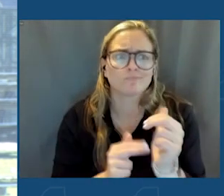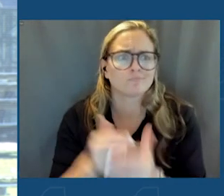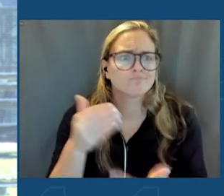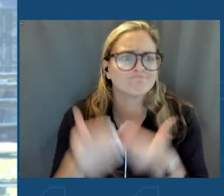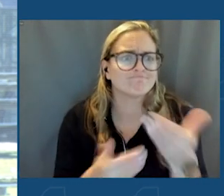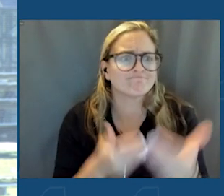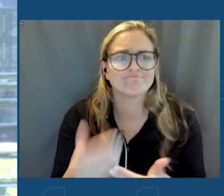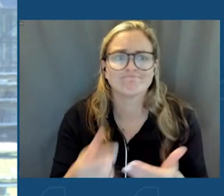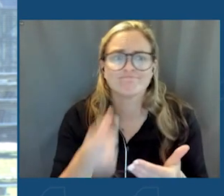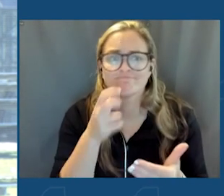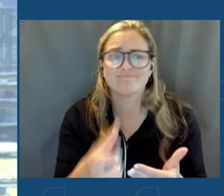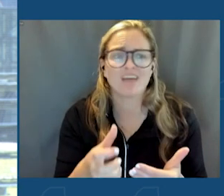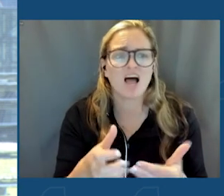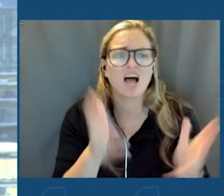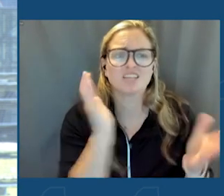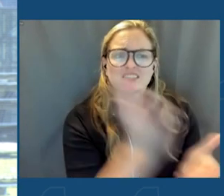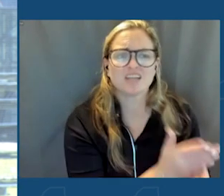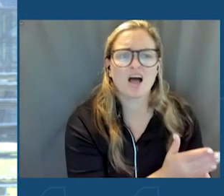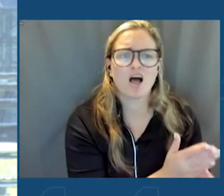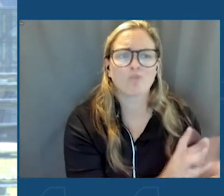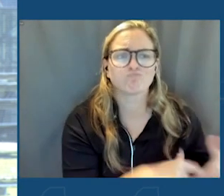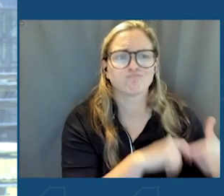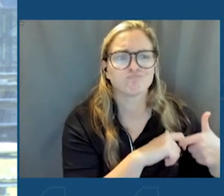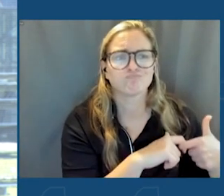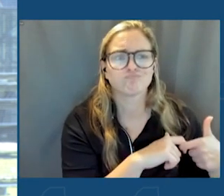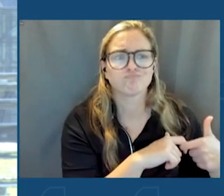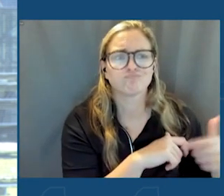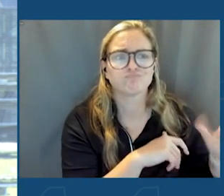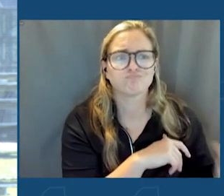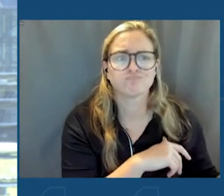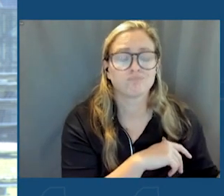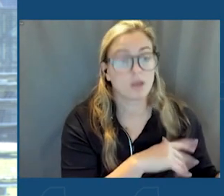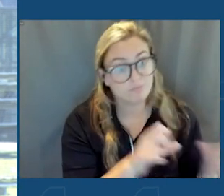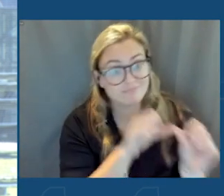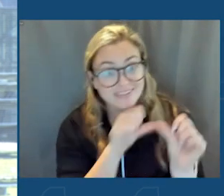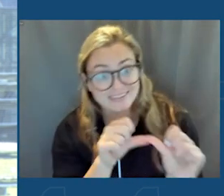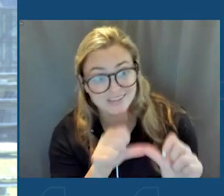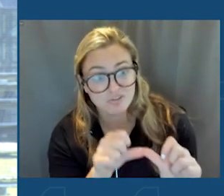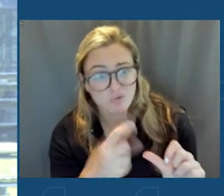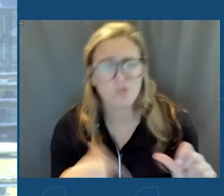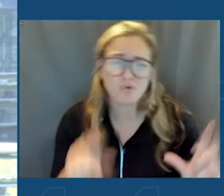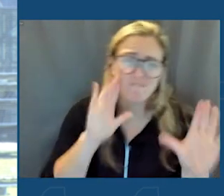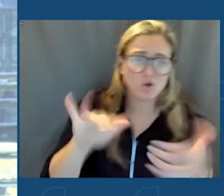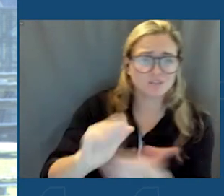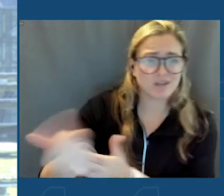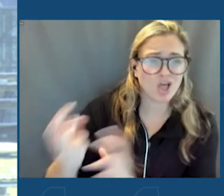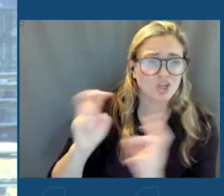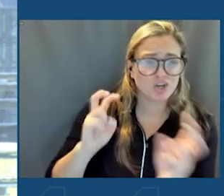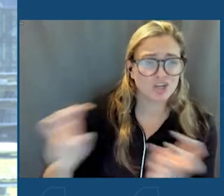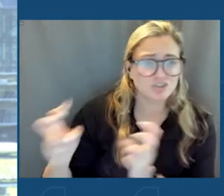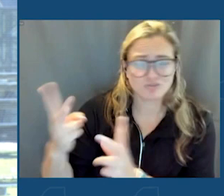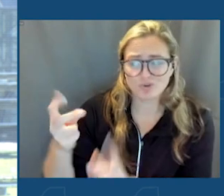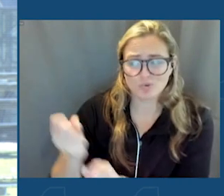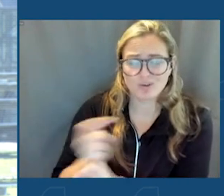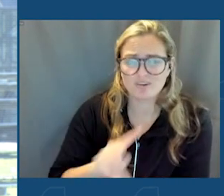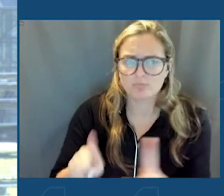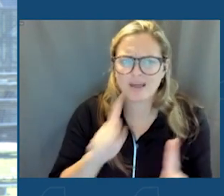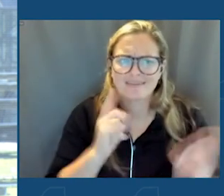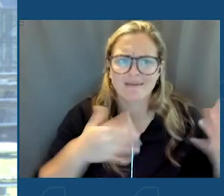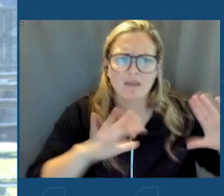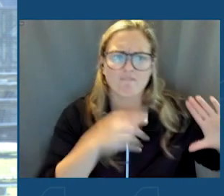lose sight of our climate objectives, even though Mother Nature had us focused on other issues for a solid two years. We never gave up